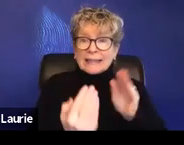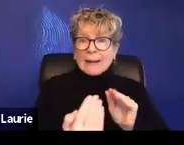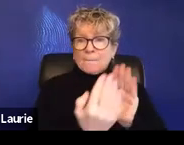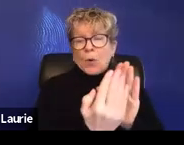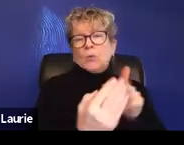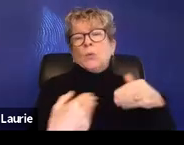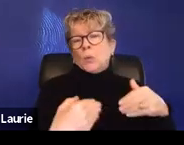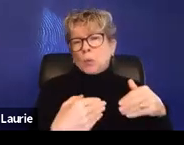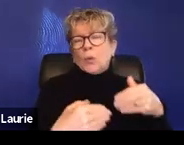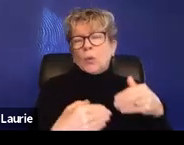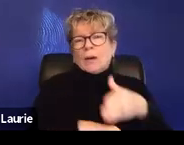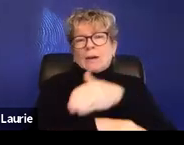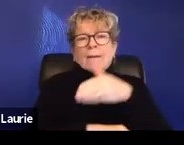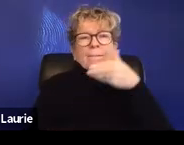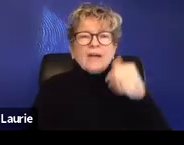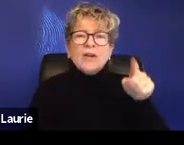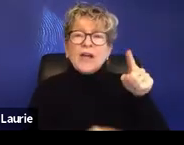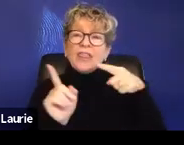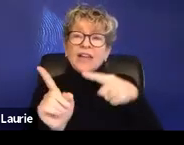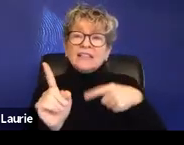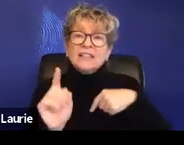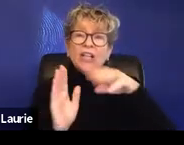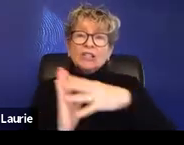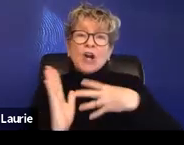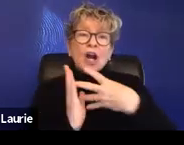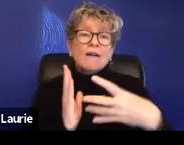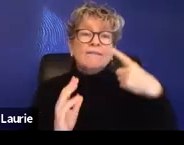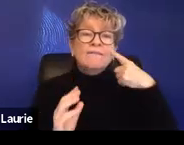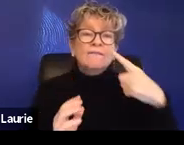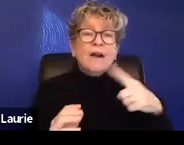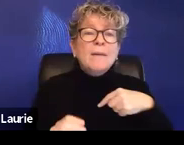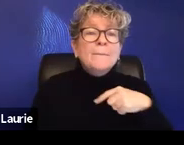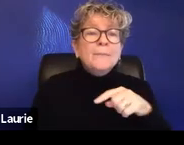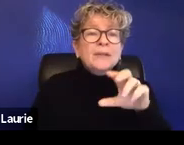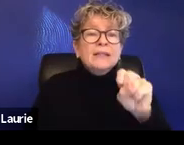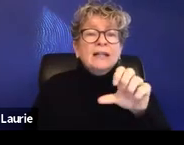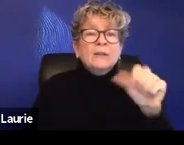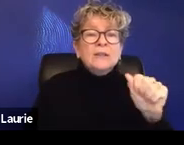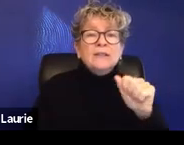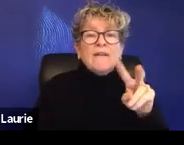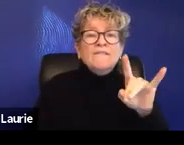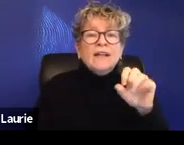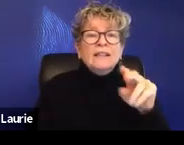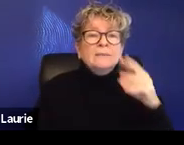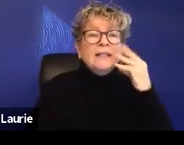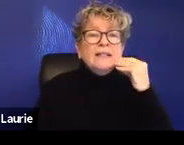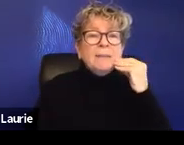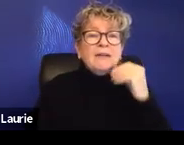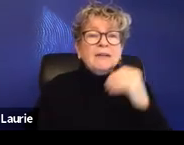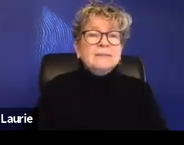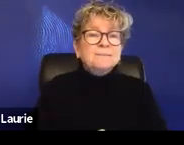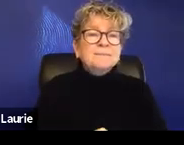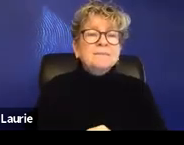just a chart from the Washington civil legal needs study that occurred in 2015, 2016. The average